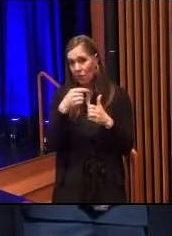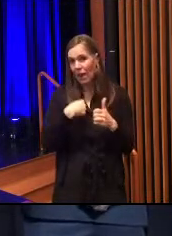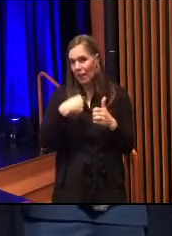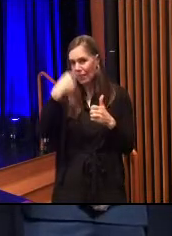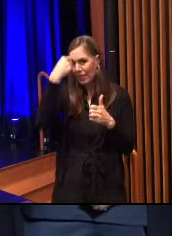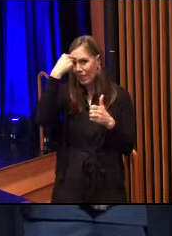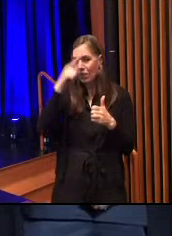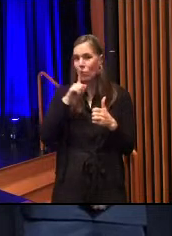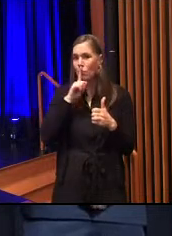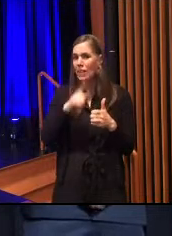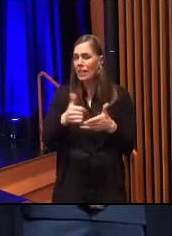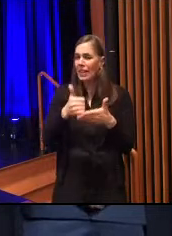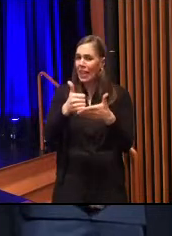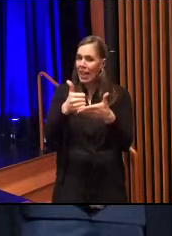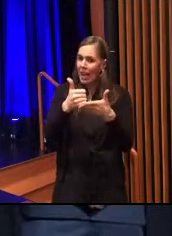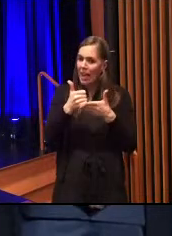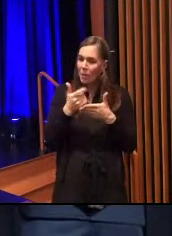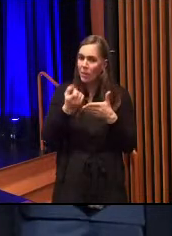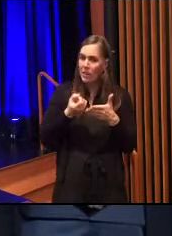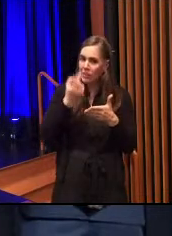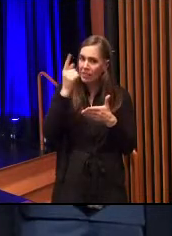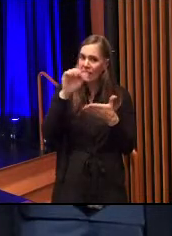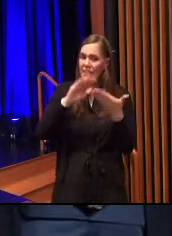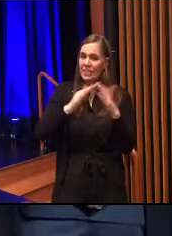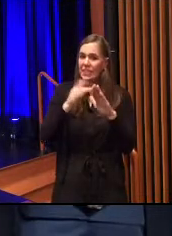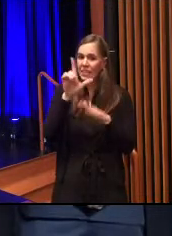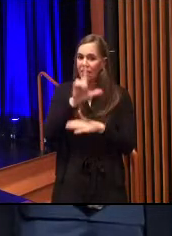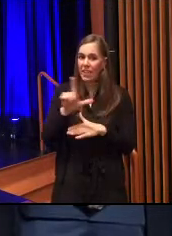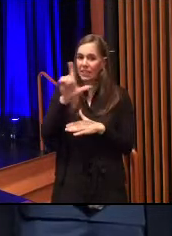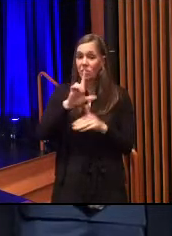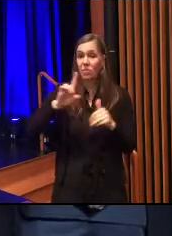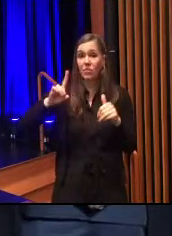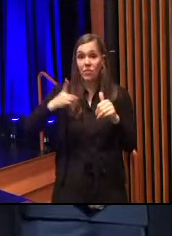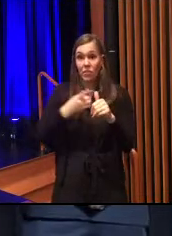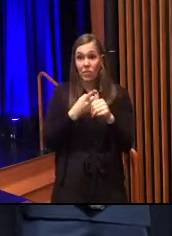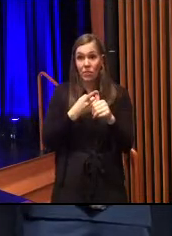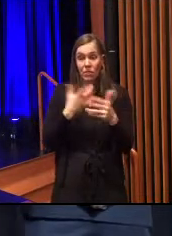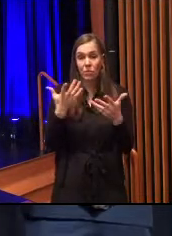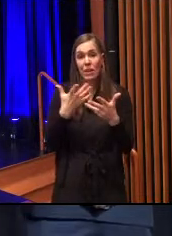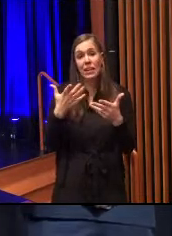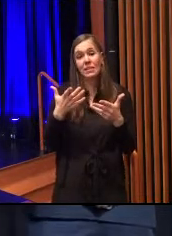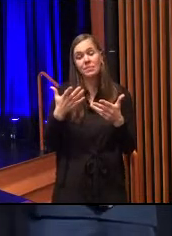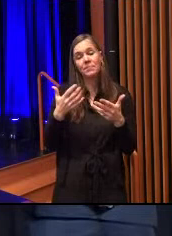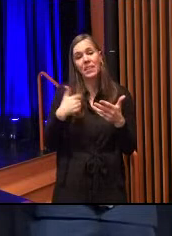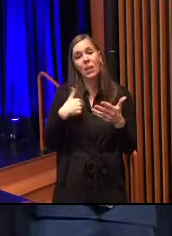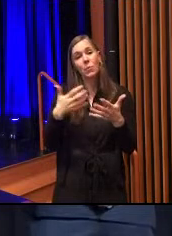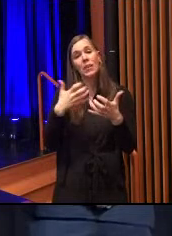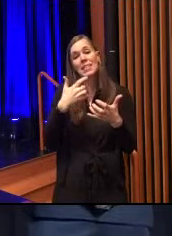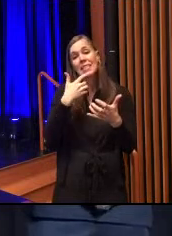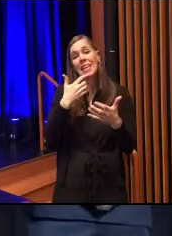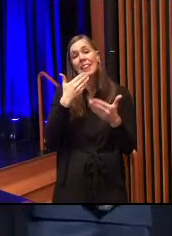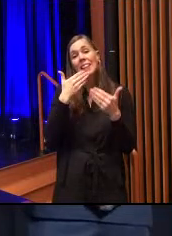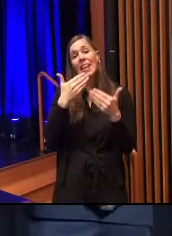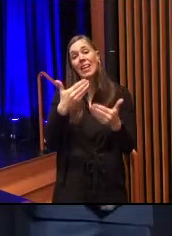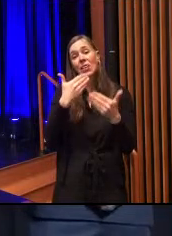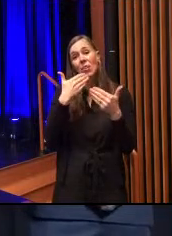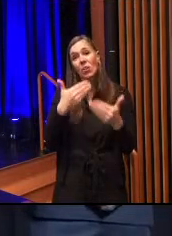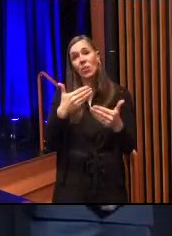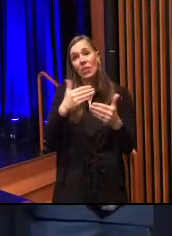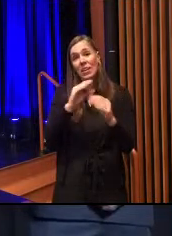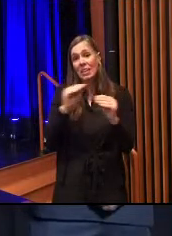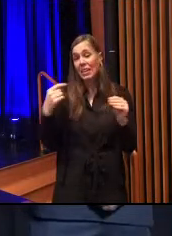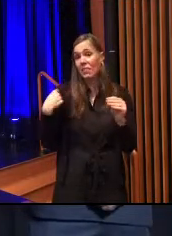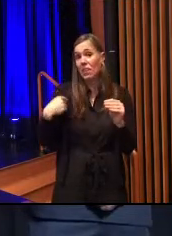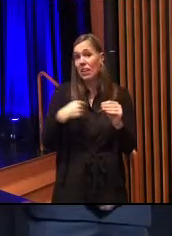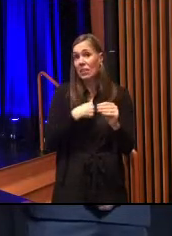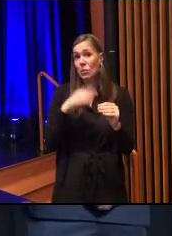really get at the heart of the city of Lancaster. But first, let me say thank you. Of course, none of us would